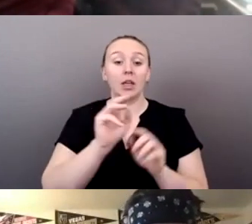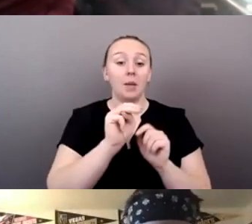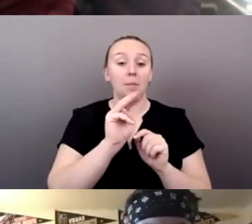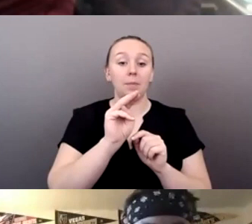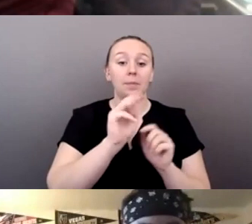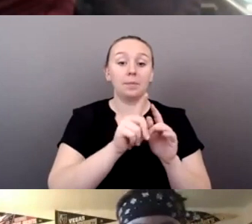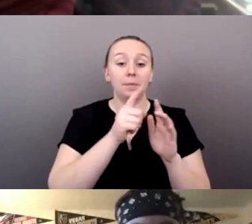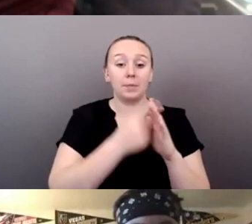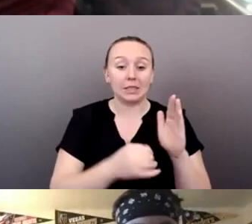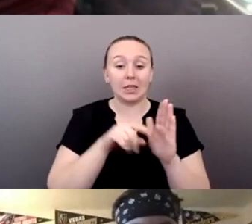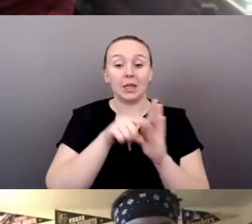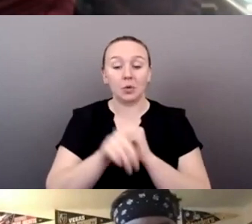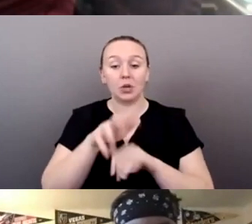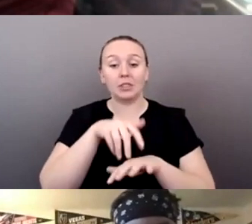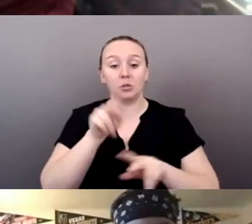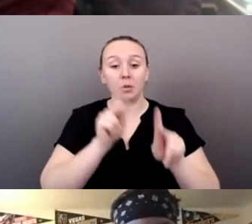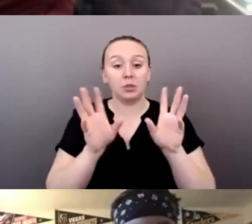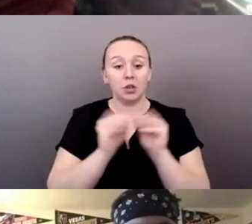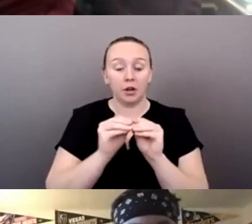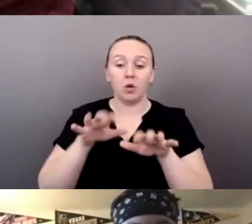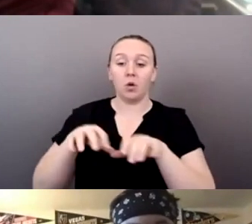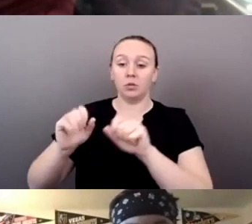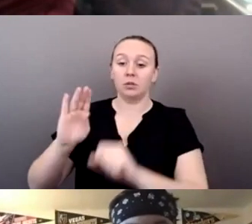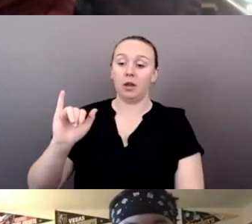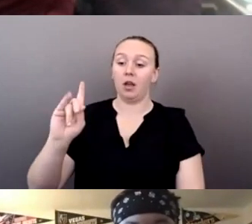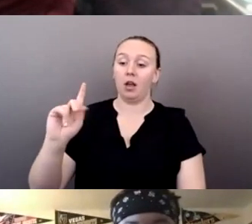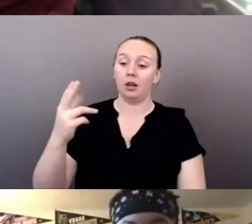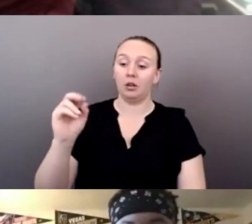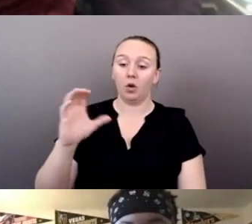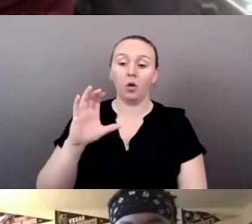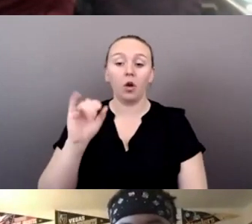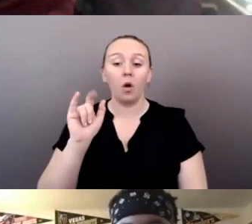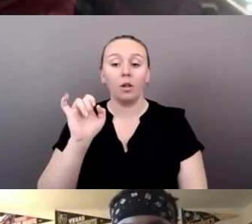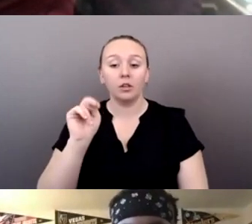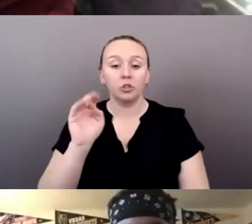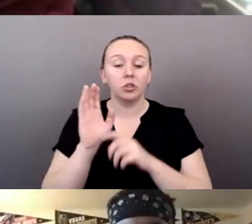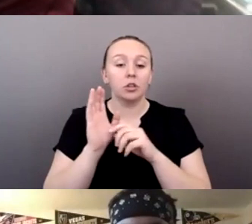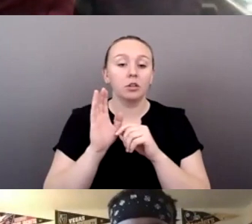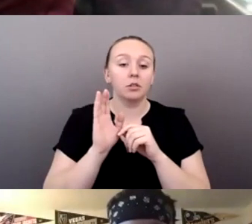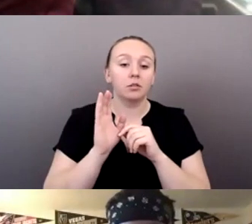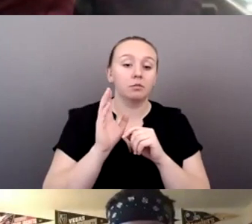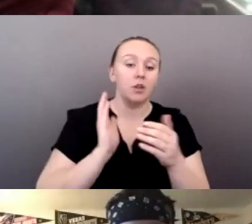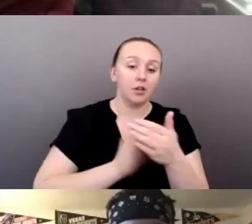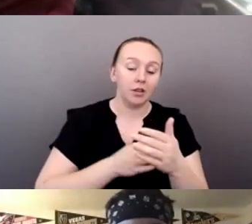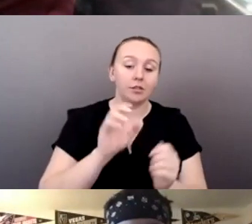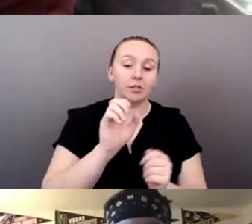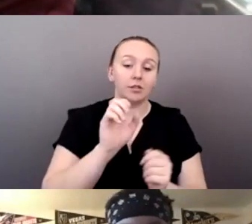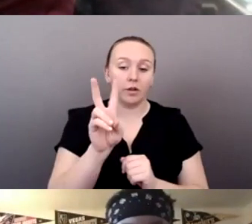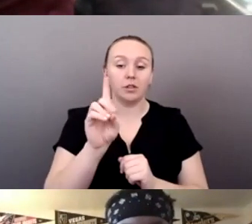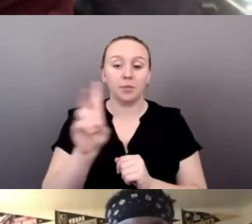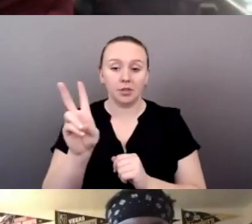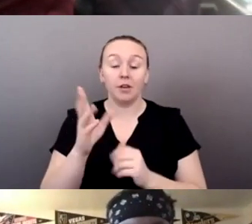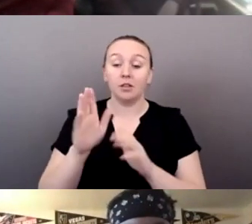by the Idaho Coalition Against Sexual and Domestic Violence. So I'm very thankful that you all joined us. Um, Sonny, please feel free